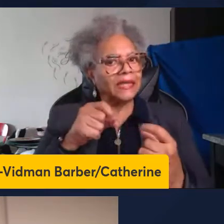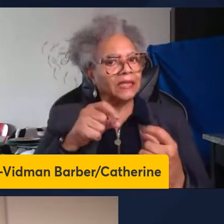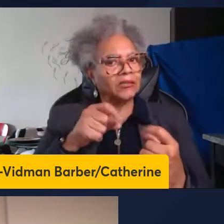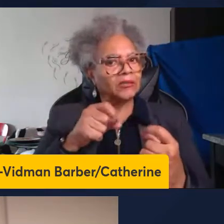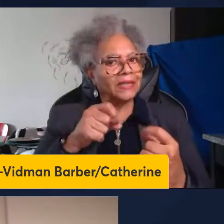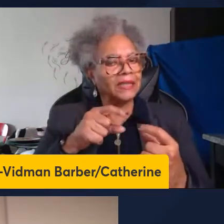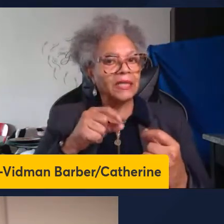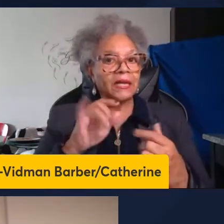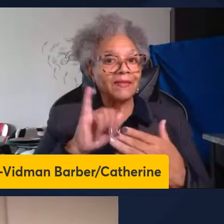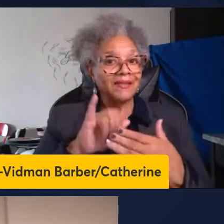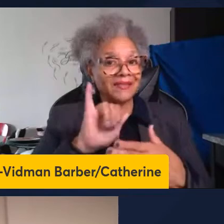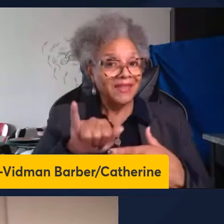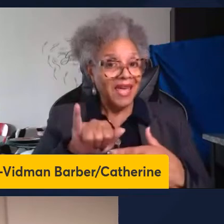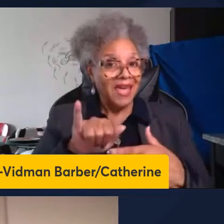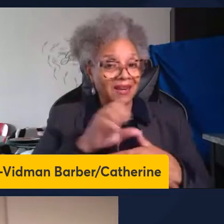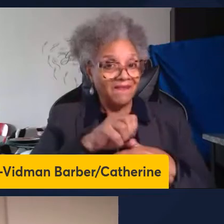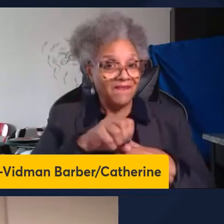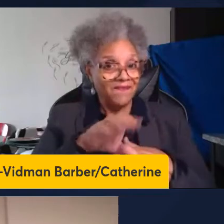affecting